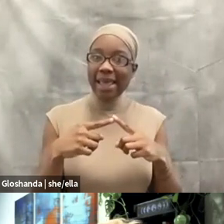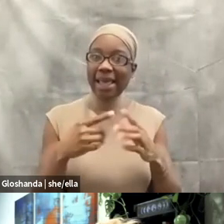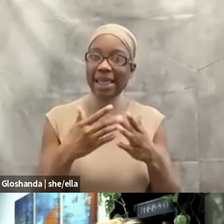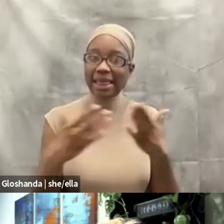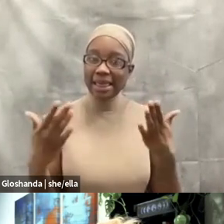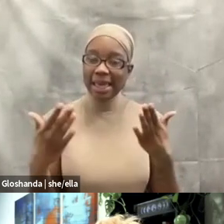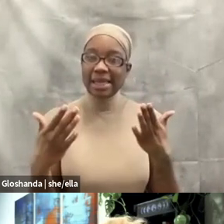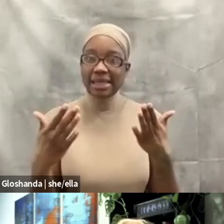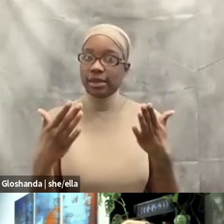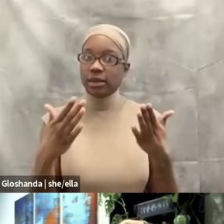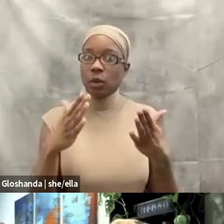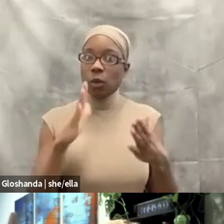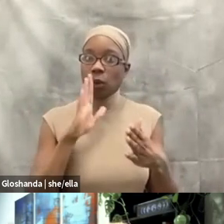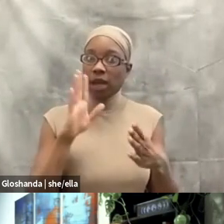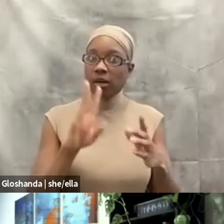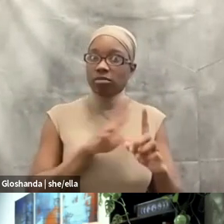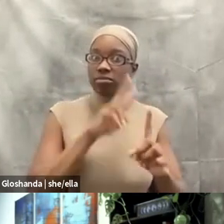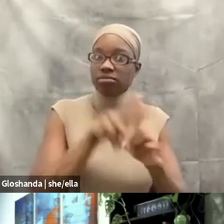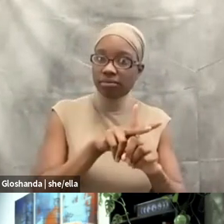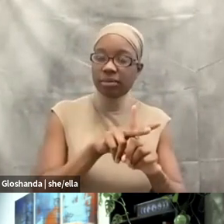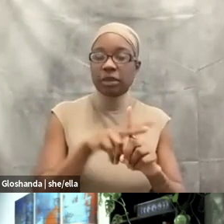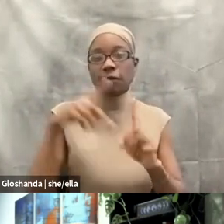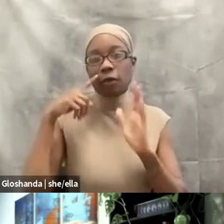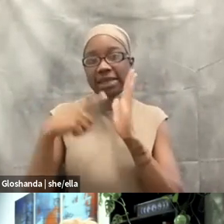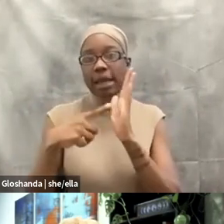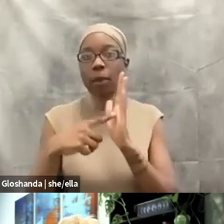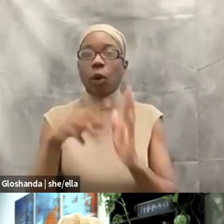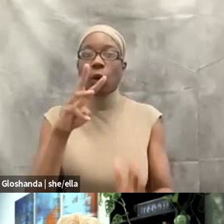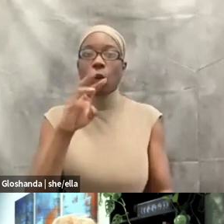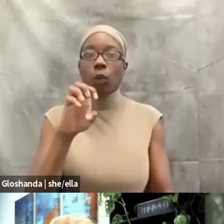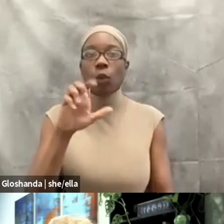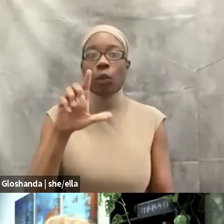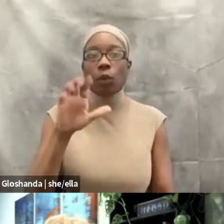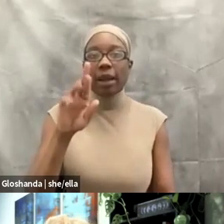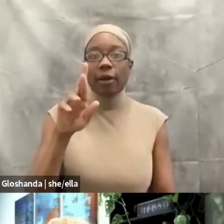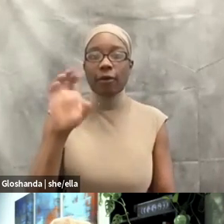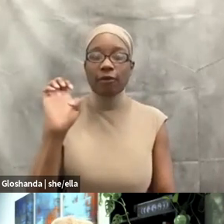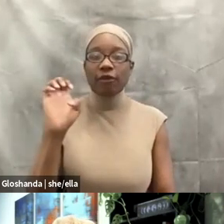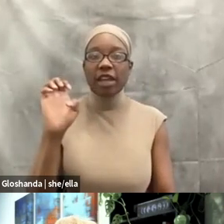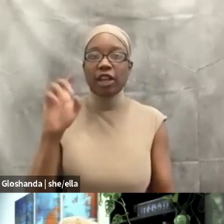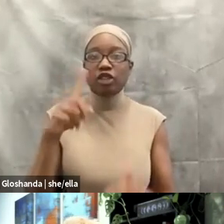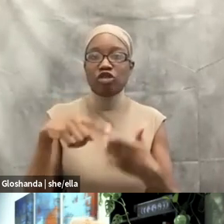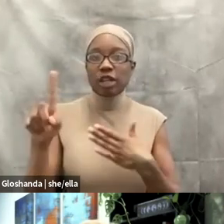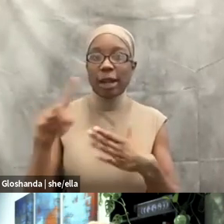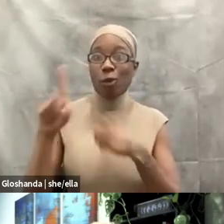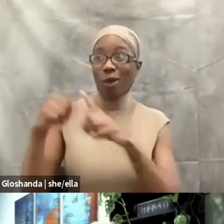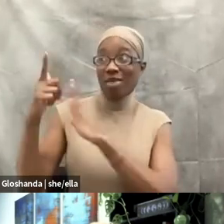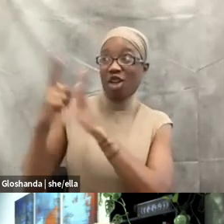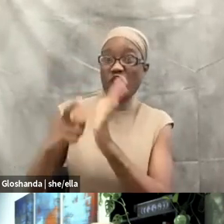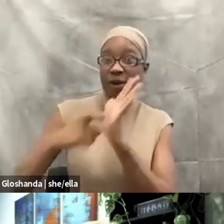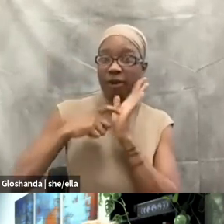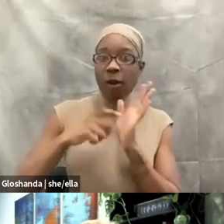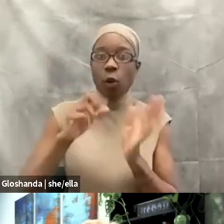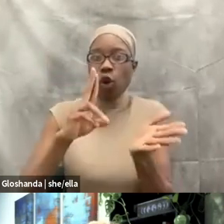check, um, is, is like legally required to happen or contractually required to happen, um, being very, very